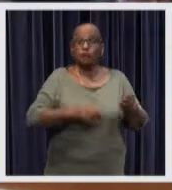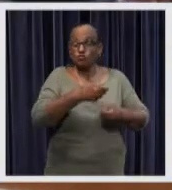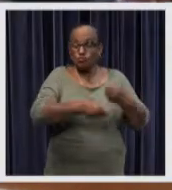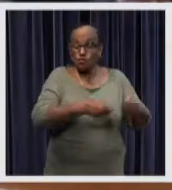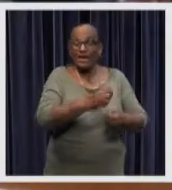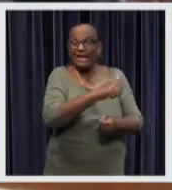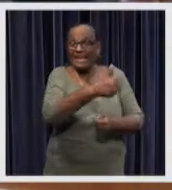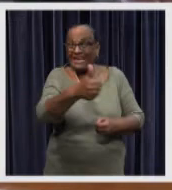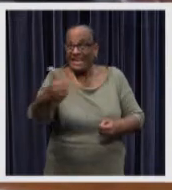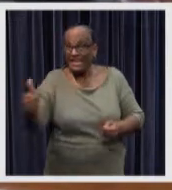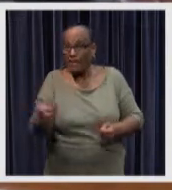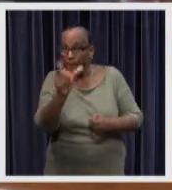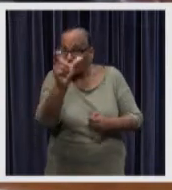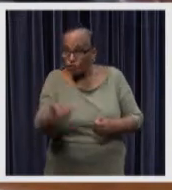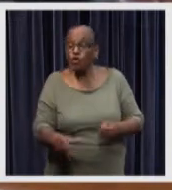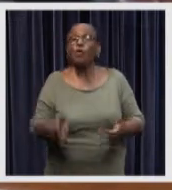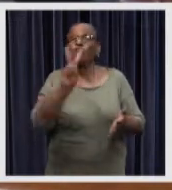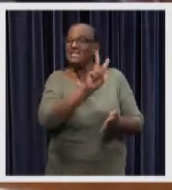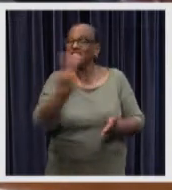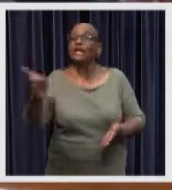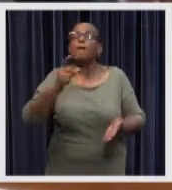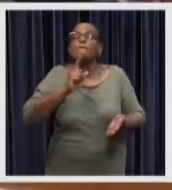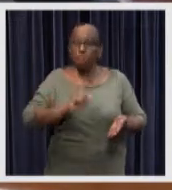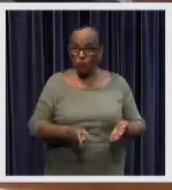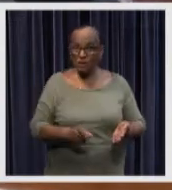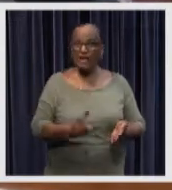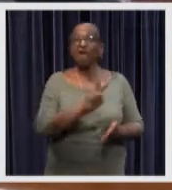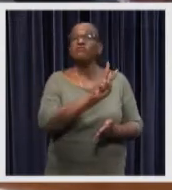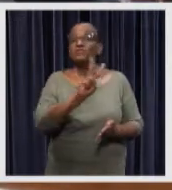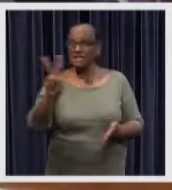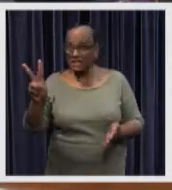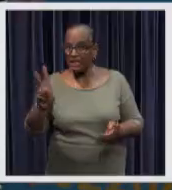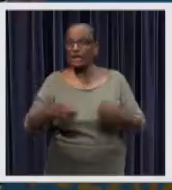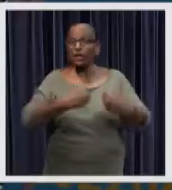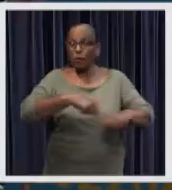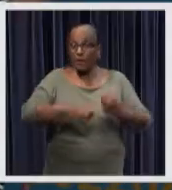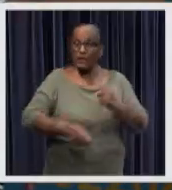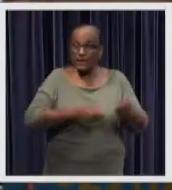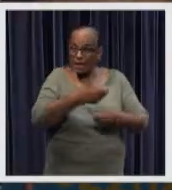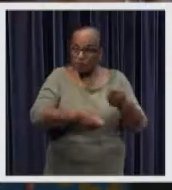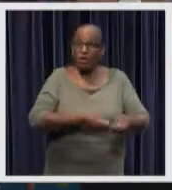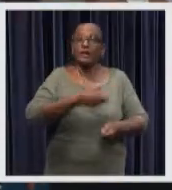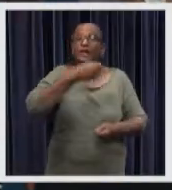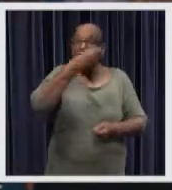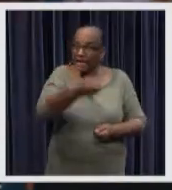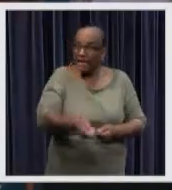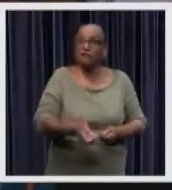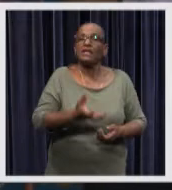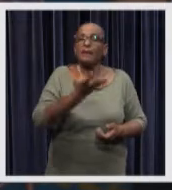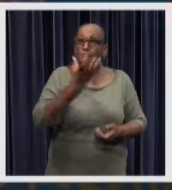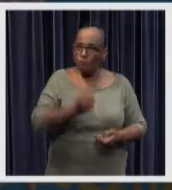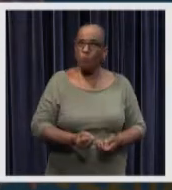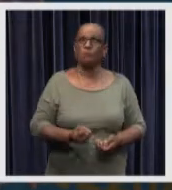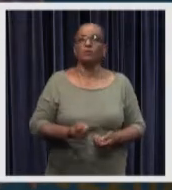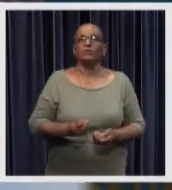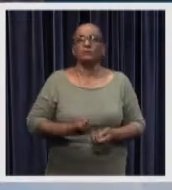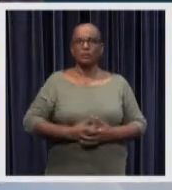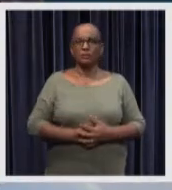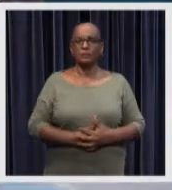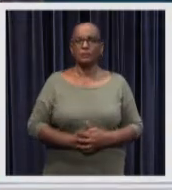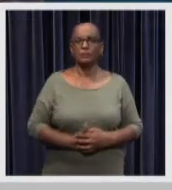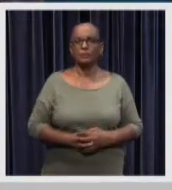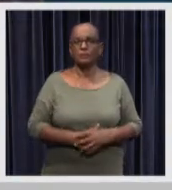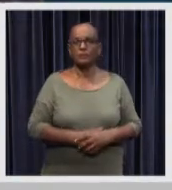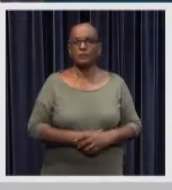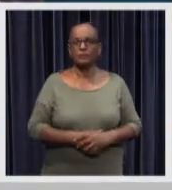is to ensure that every citizen is insured and that the insured receive the quality care that they